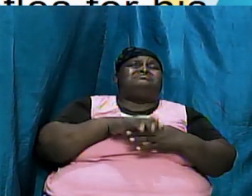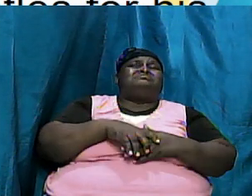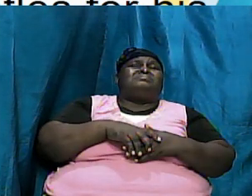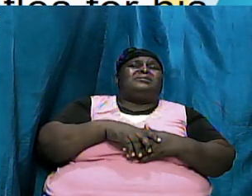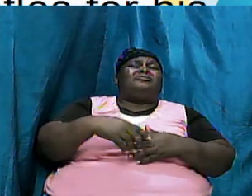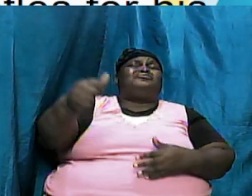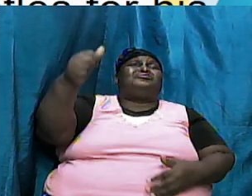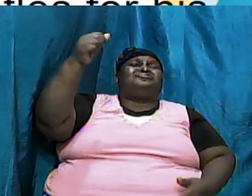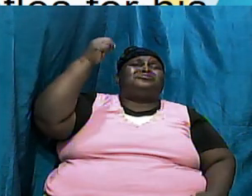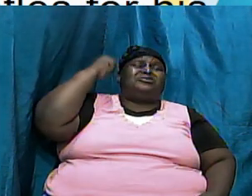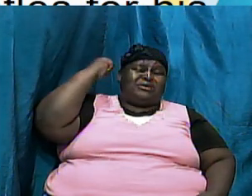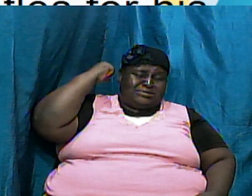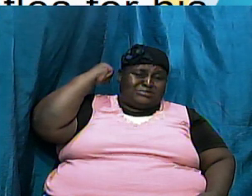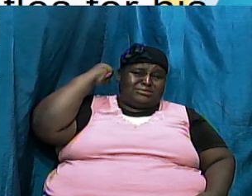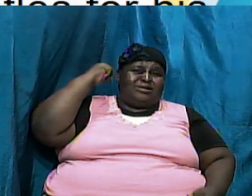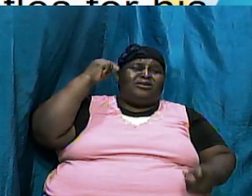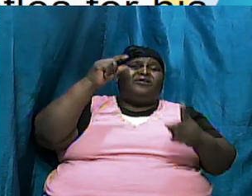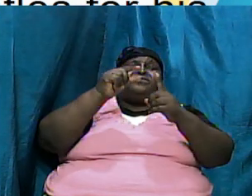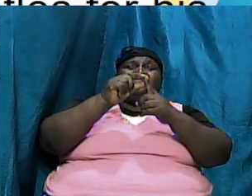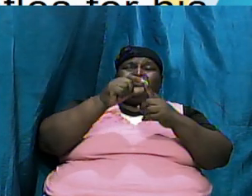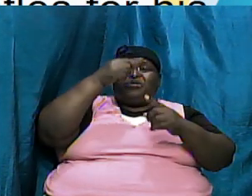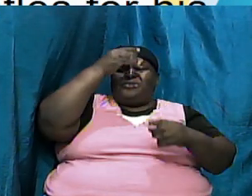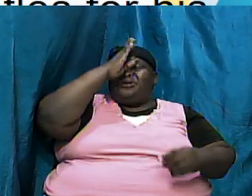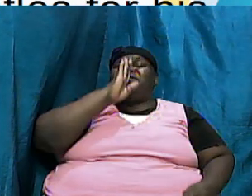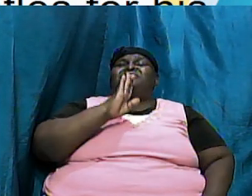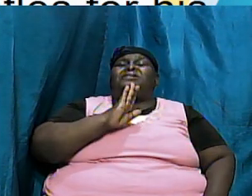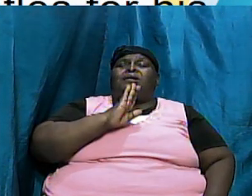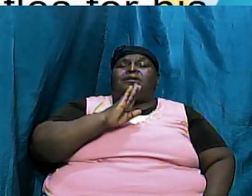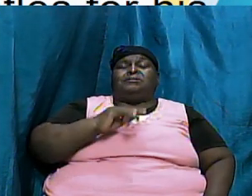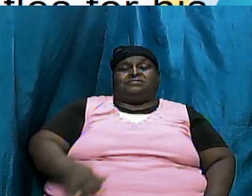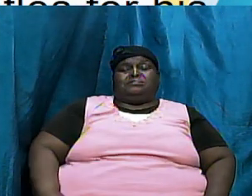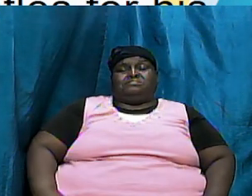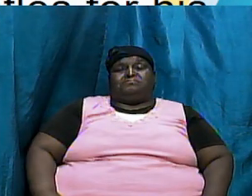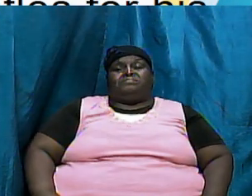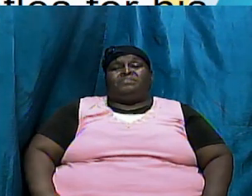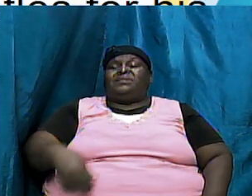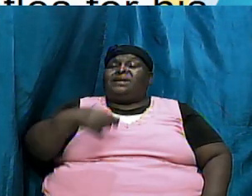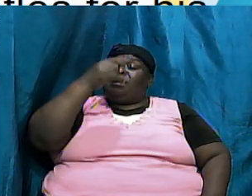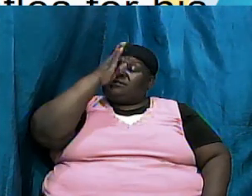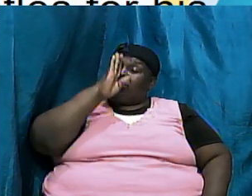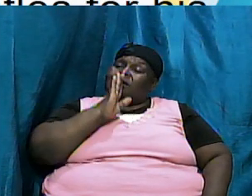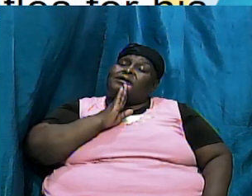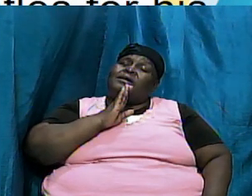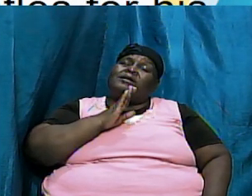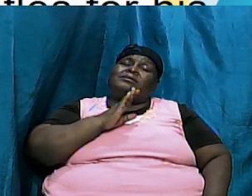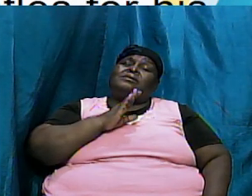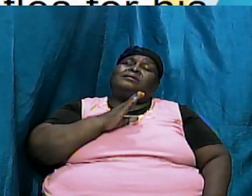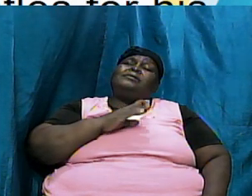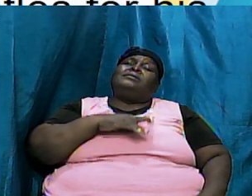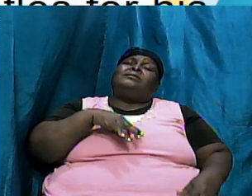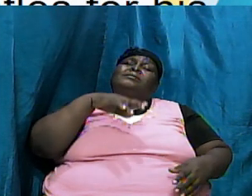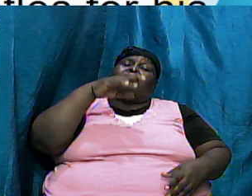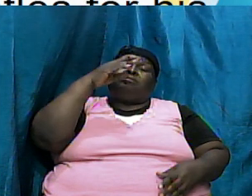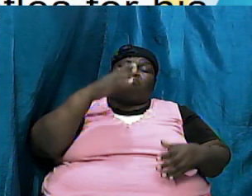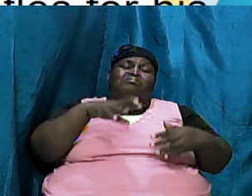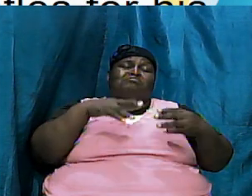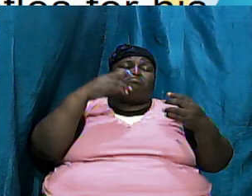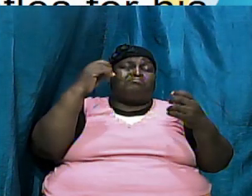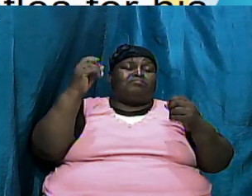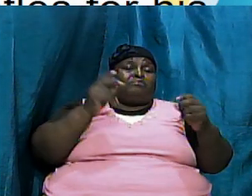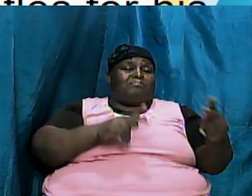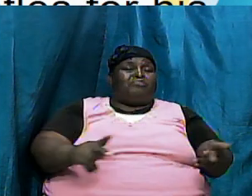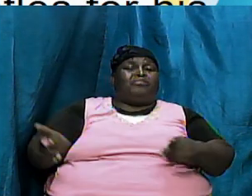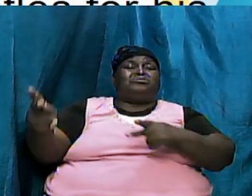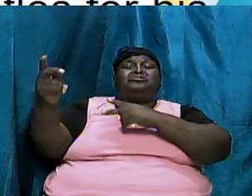rejected the words of Almighty God and God brought down judgment upon